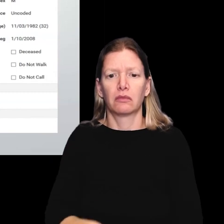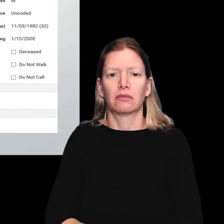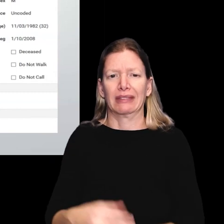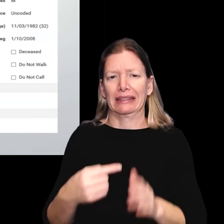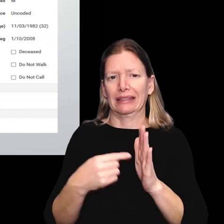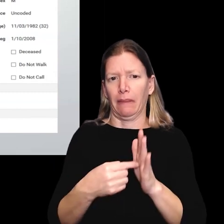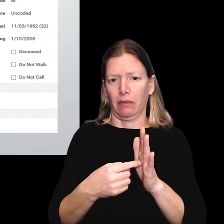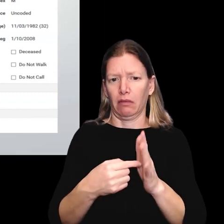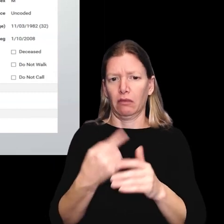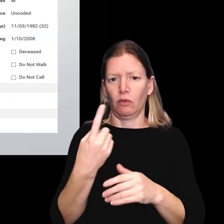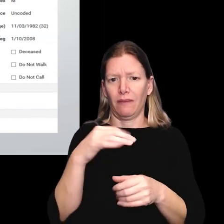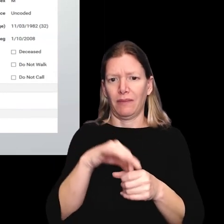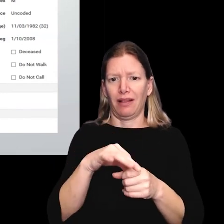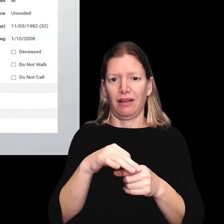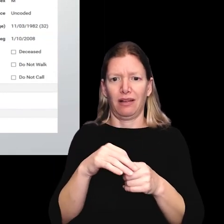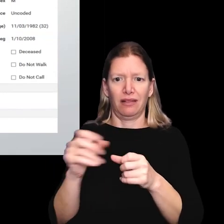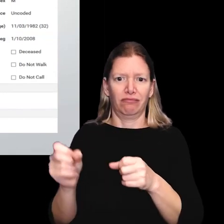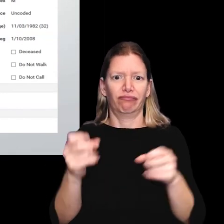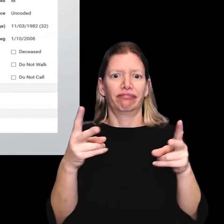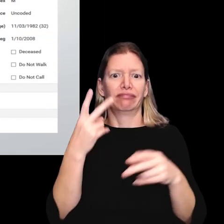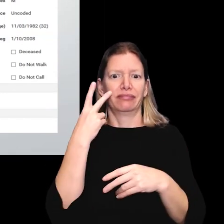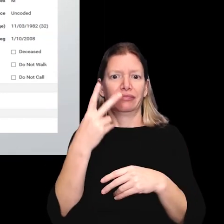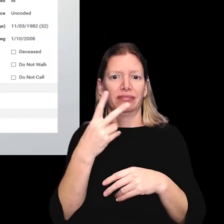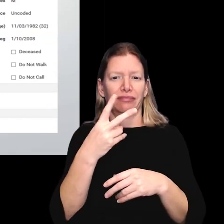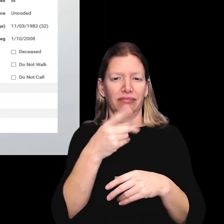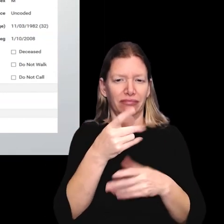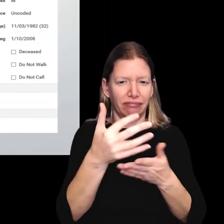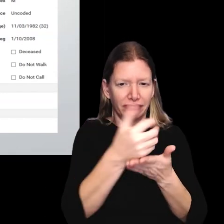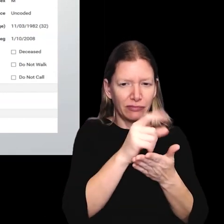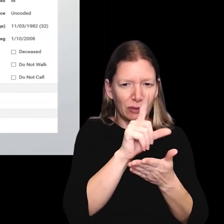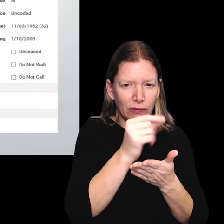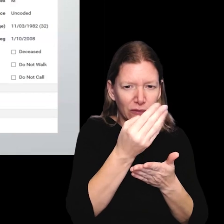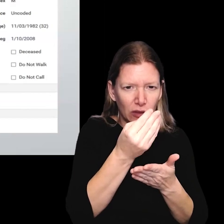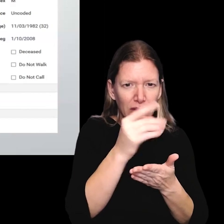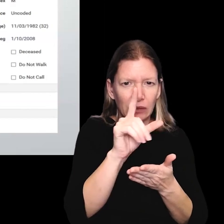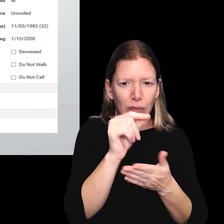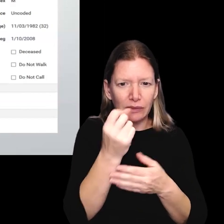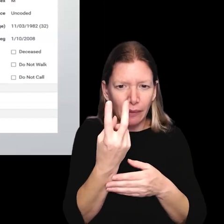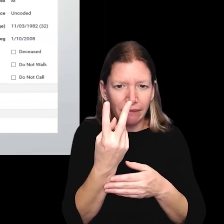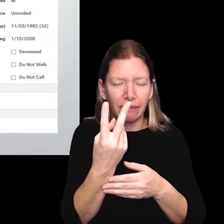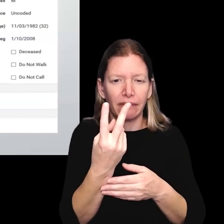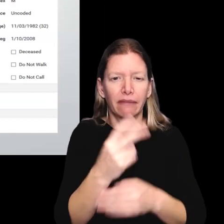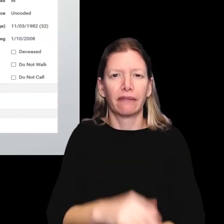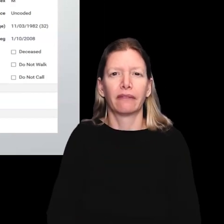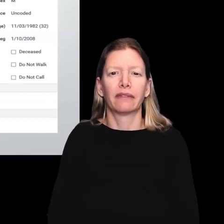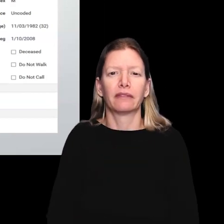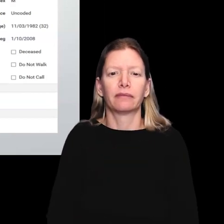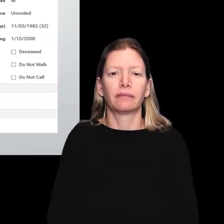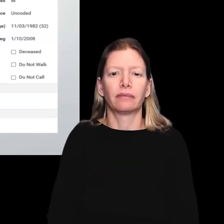Republican. So this is an example one where you can see the ballots are pulled in 2014, 2012,